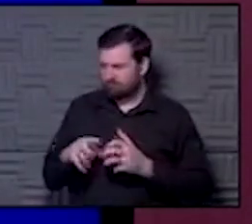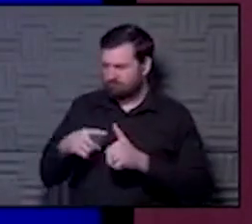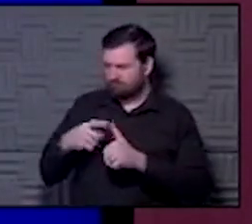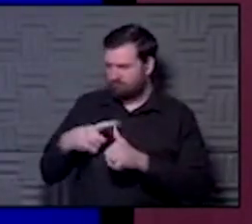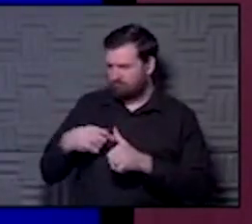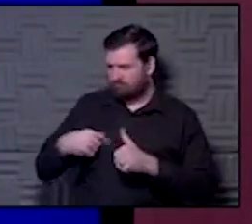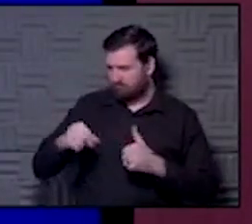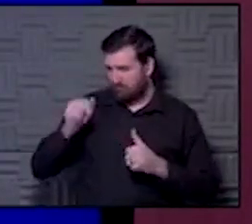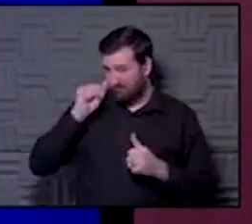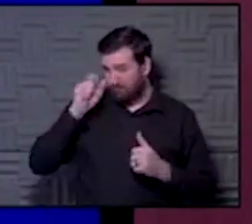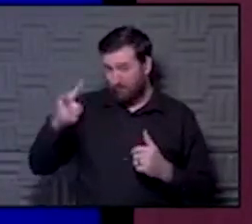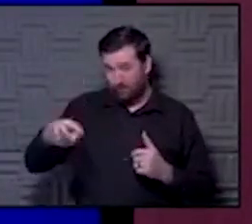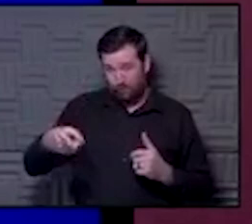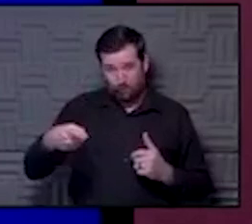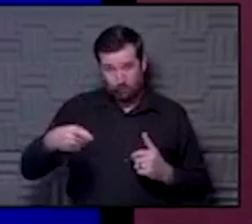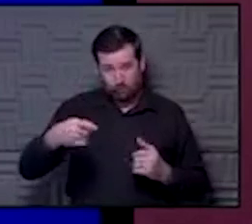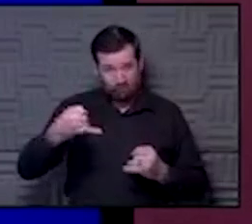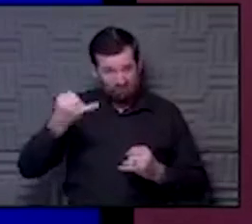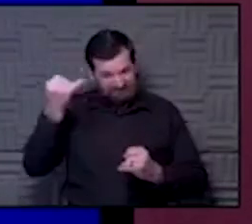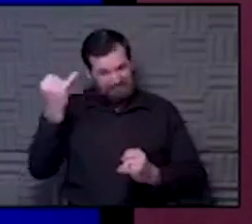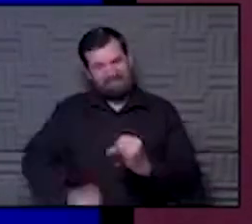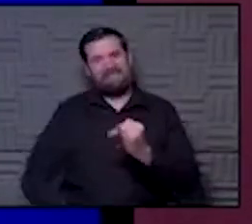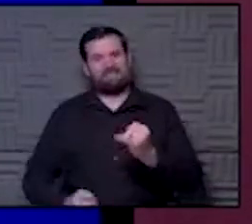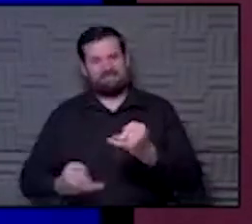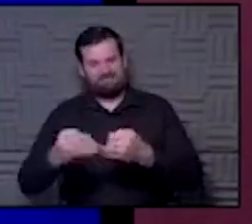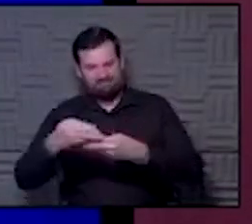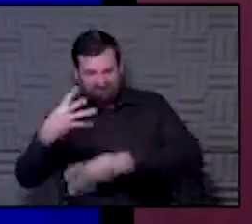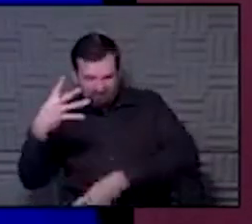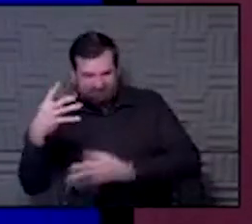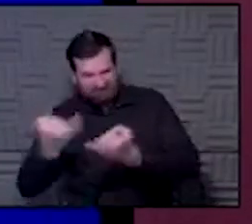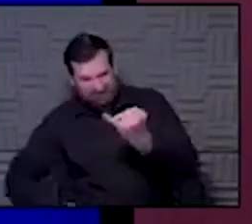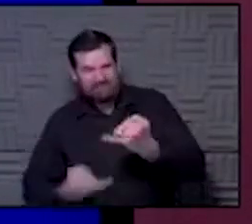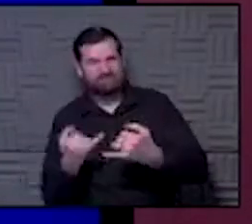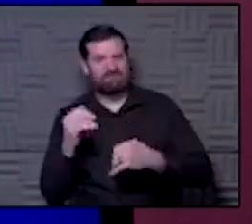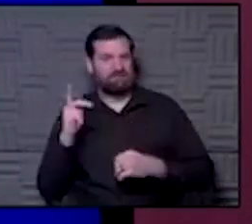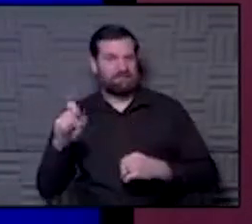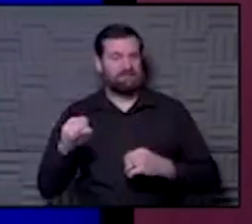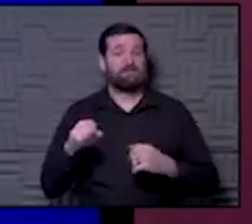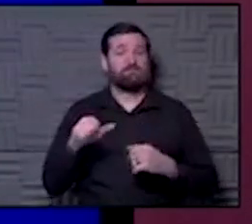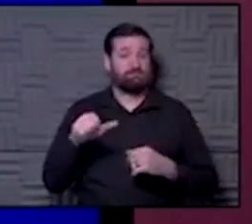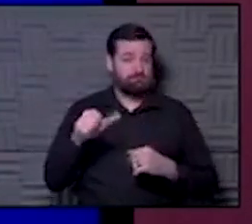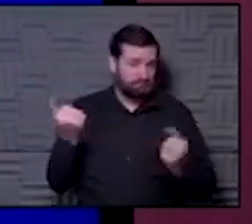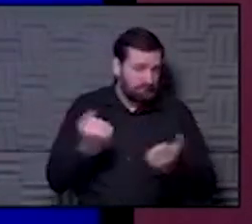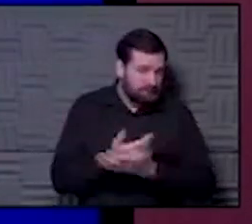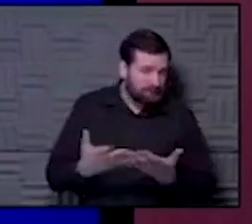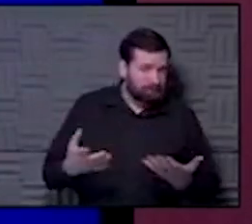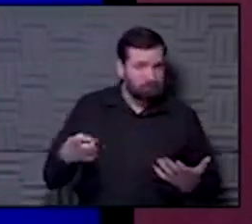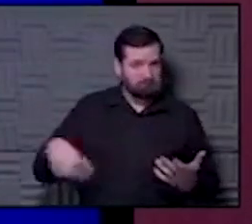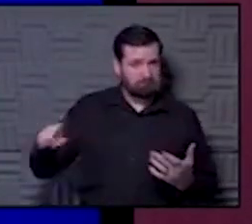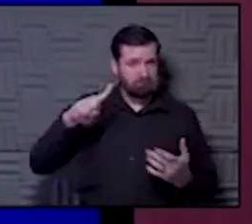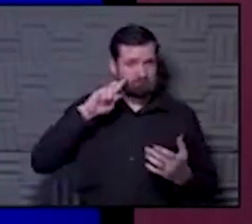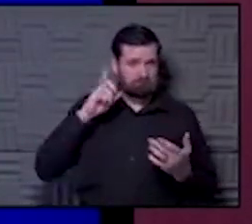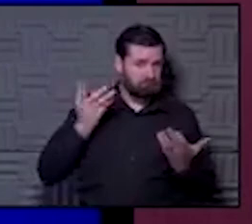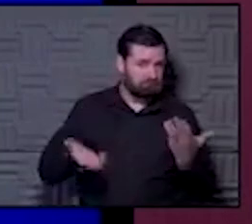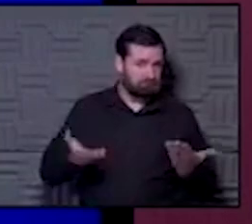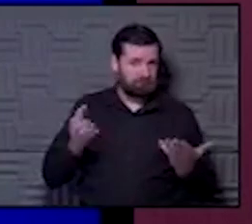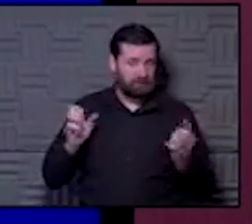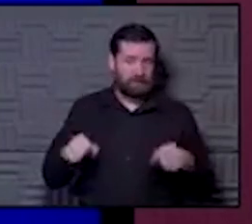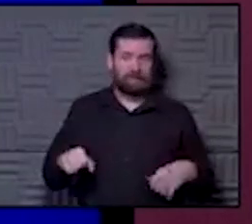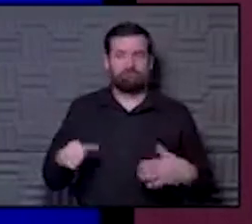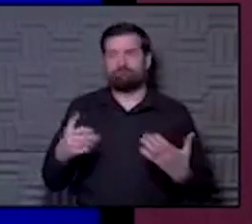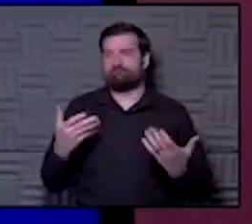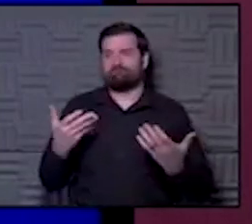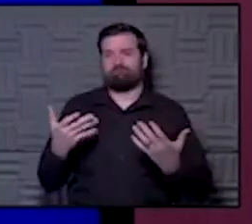you that Kansas is dead last right now in the country? And then is there anything just that you think could possibly be done to